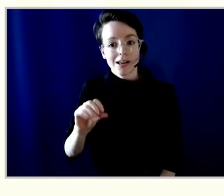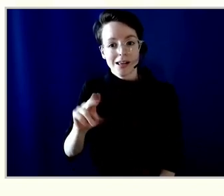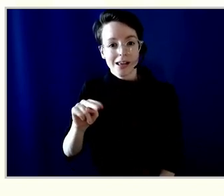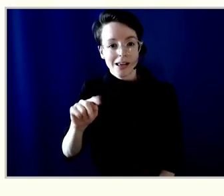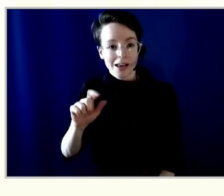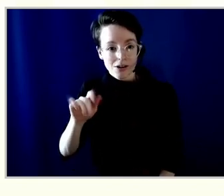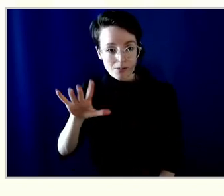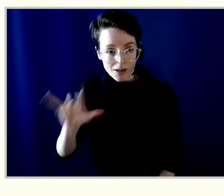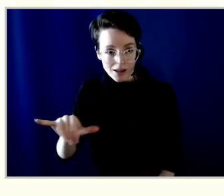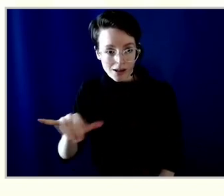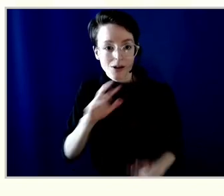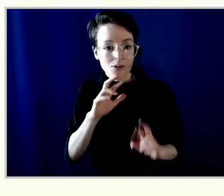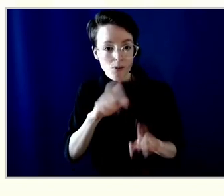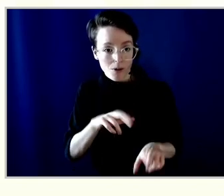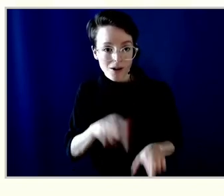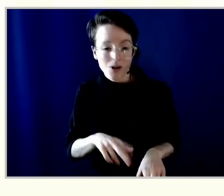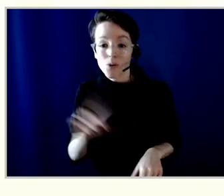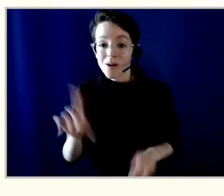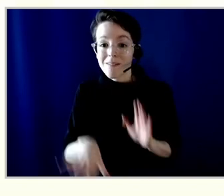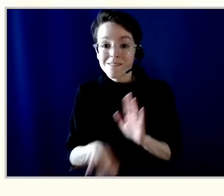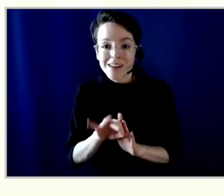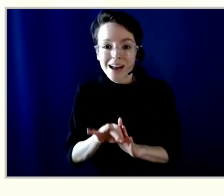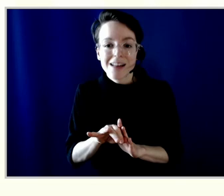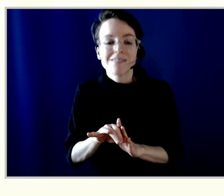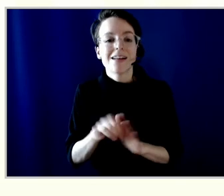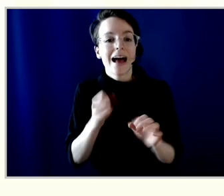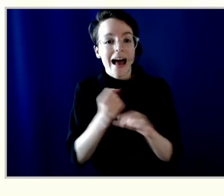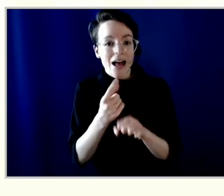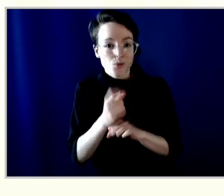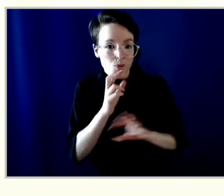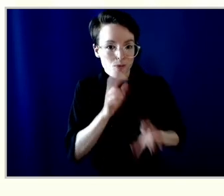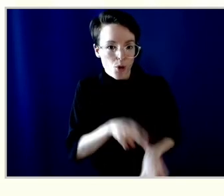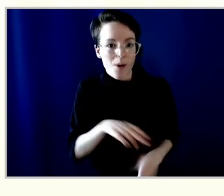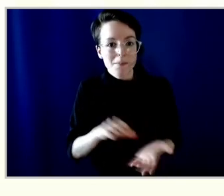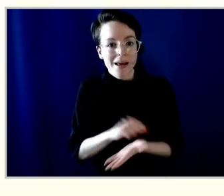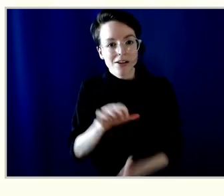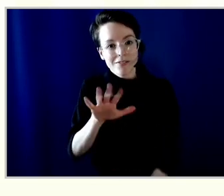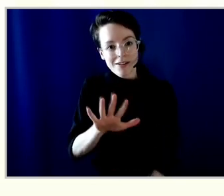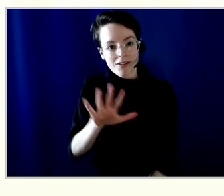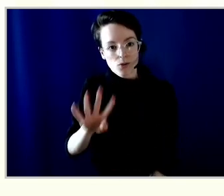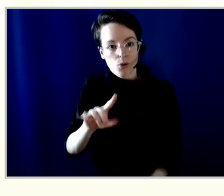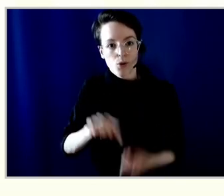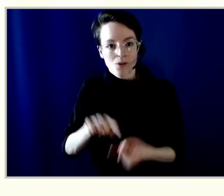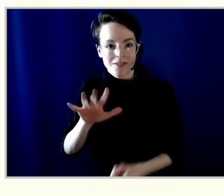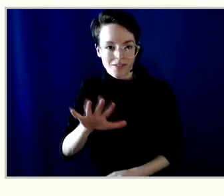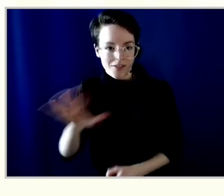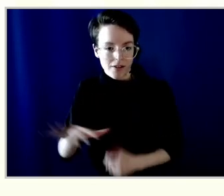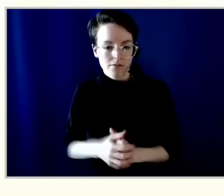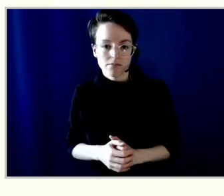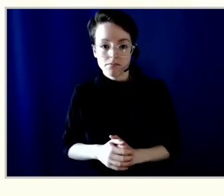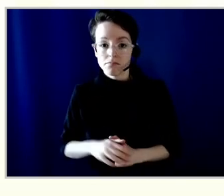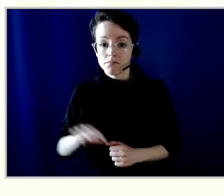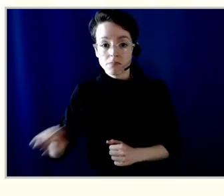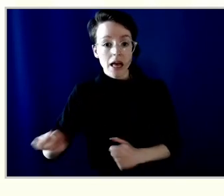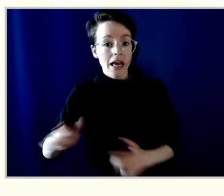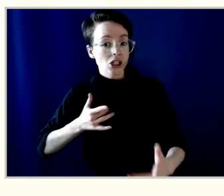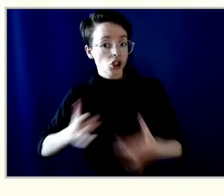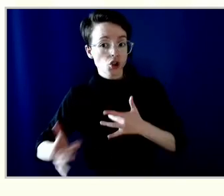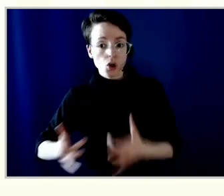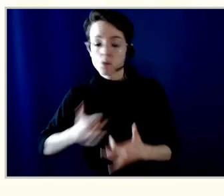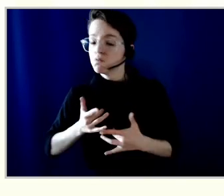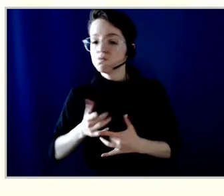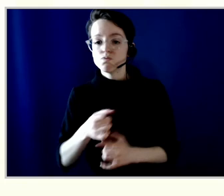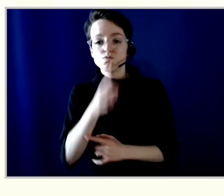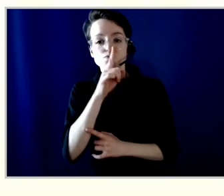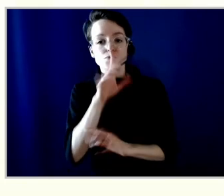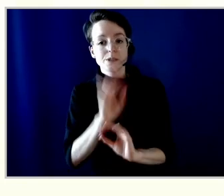annual report on page 54 to 55. There are no concerns to discuss with you with respect to the